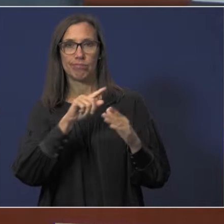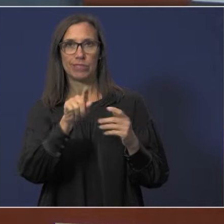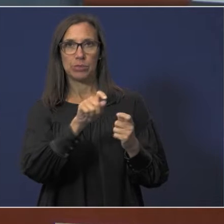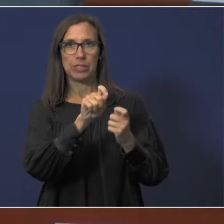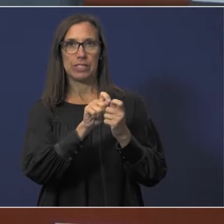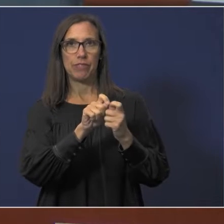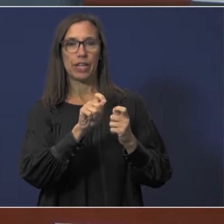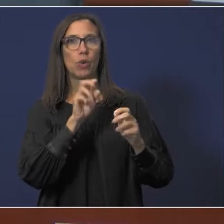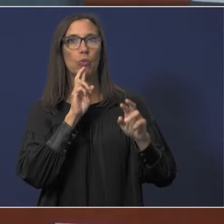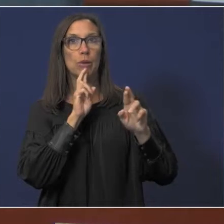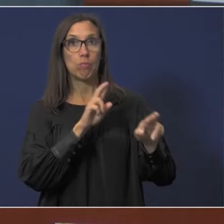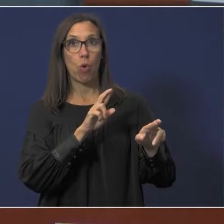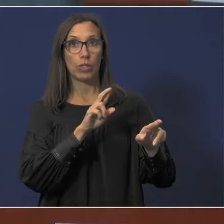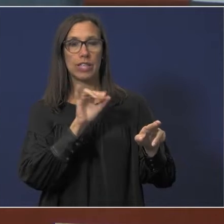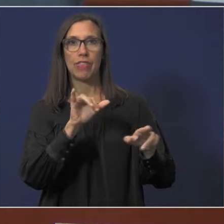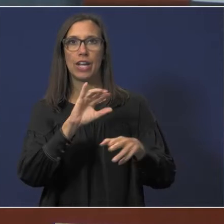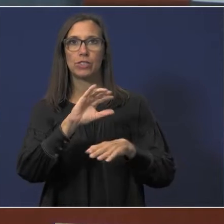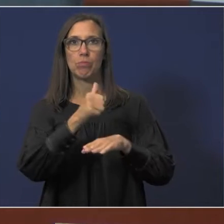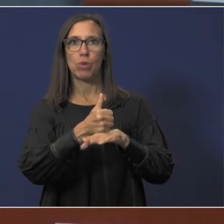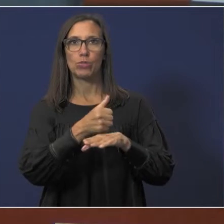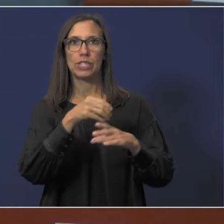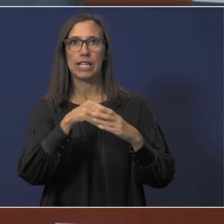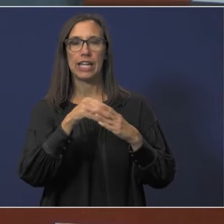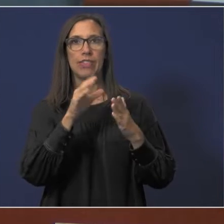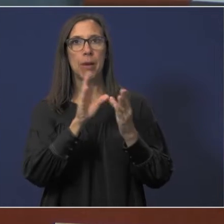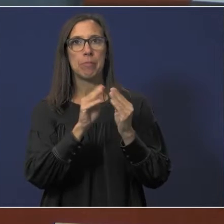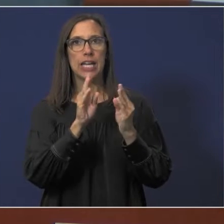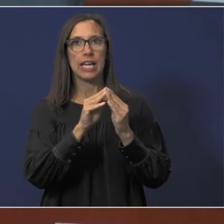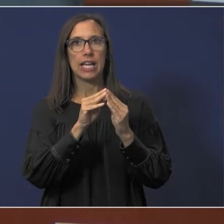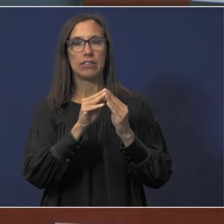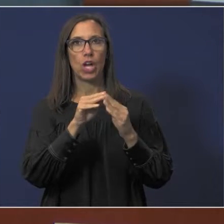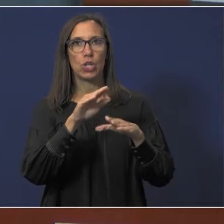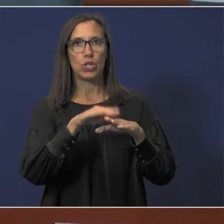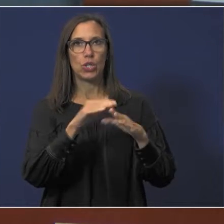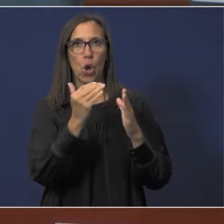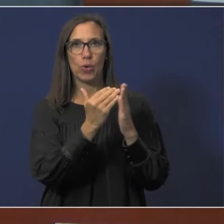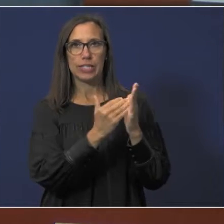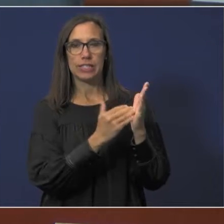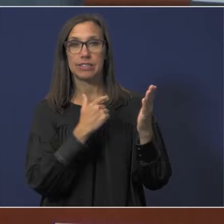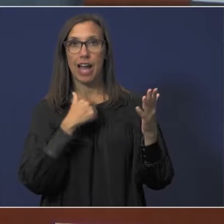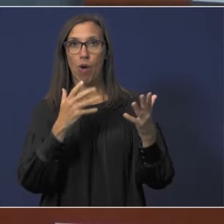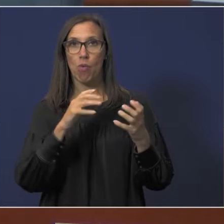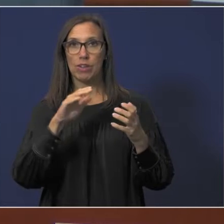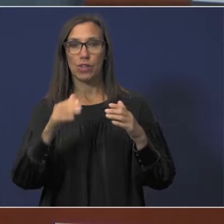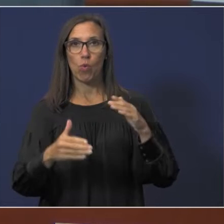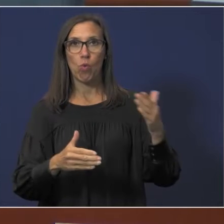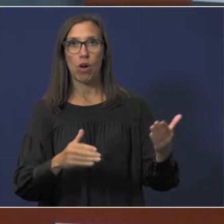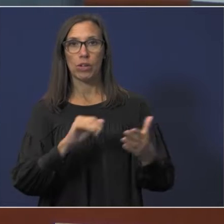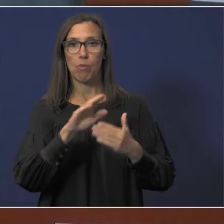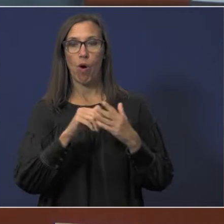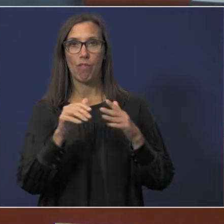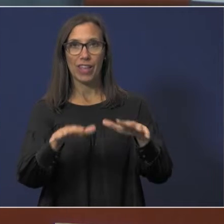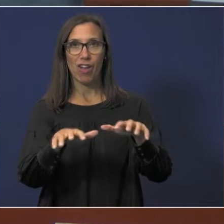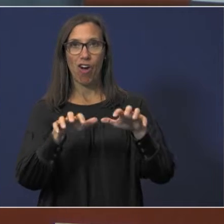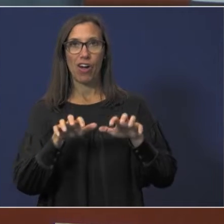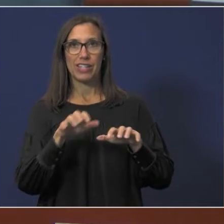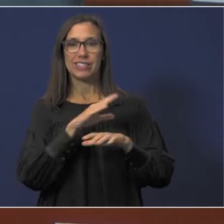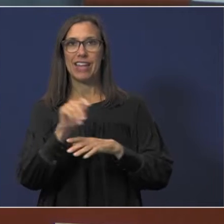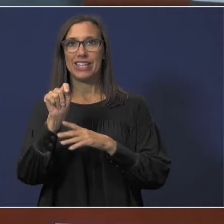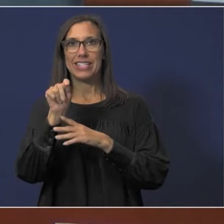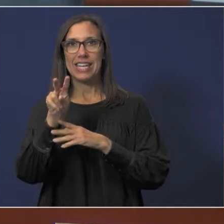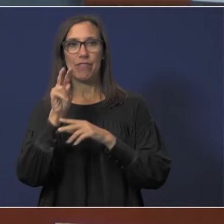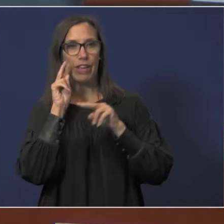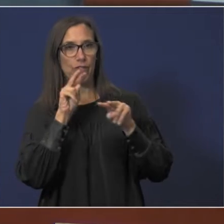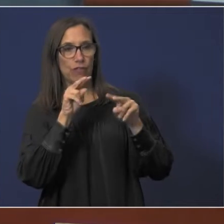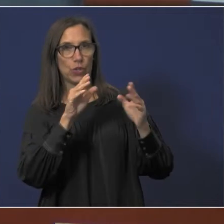recognitions posted in the meeting notice as required by Texas law. I want to welcome the members of our audience and our television viewers